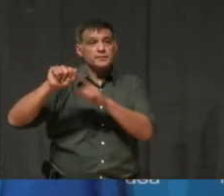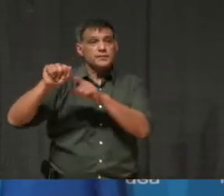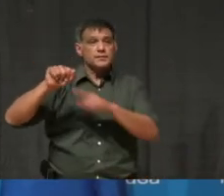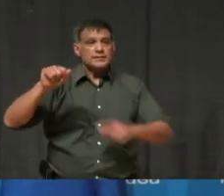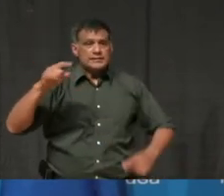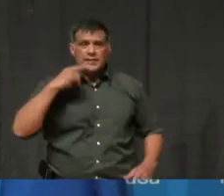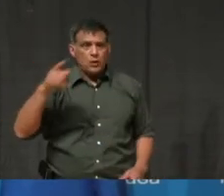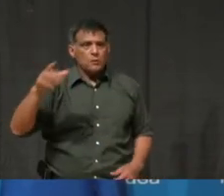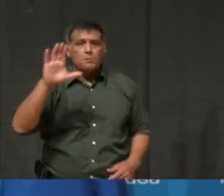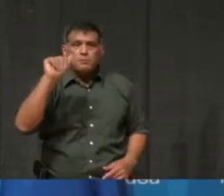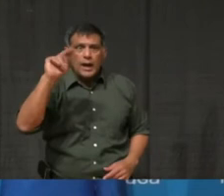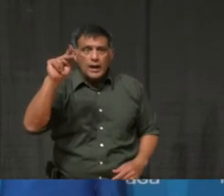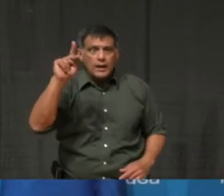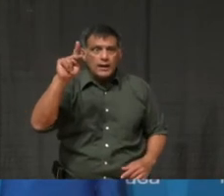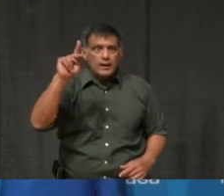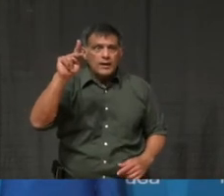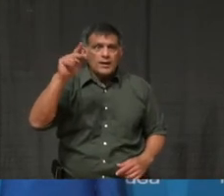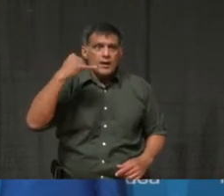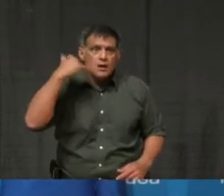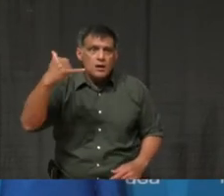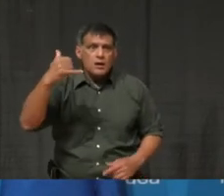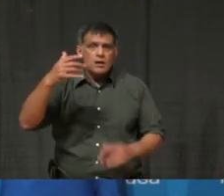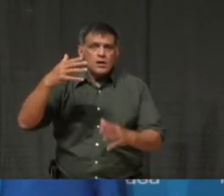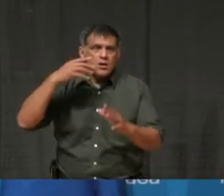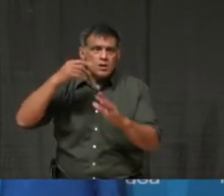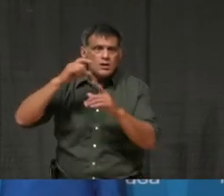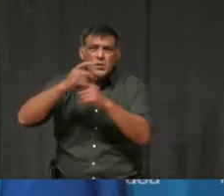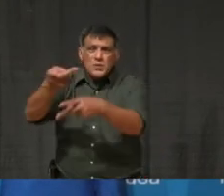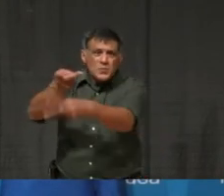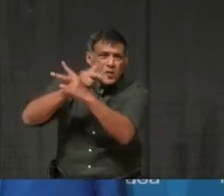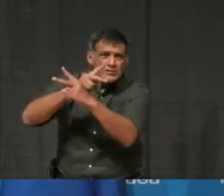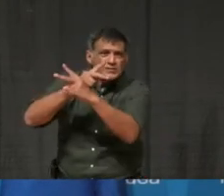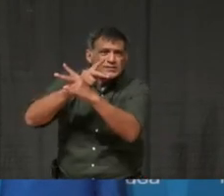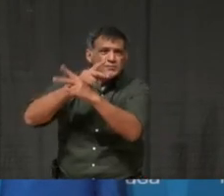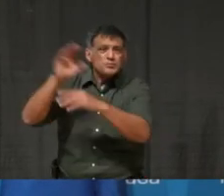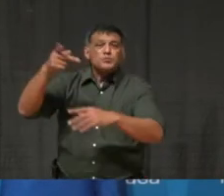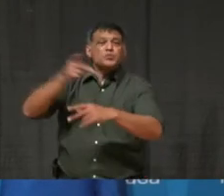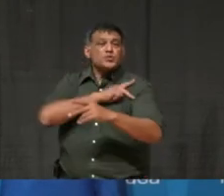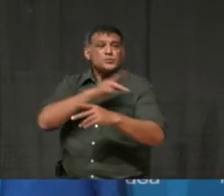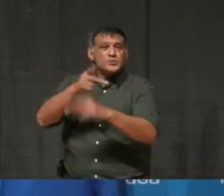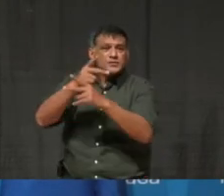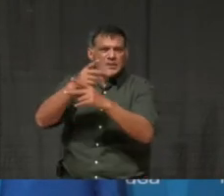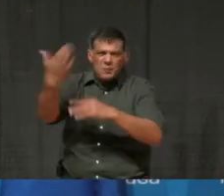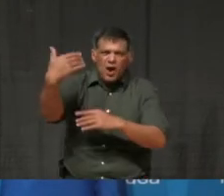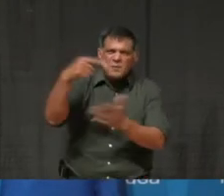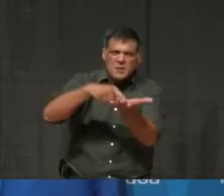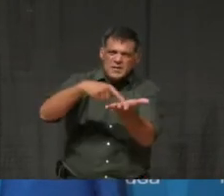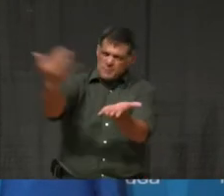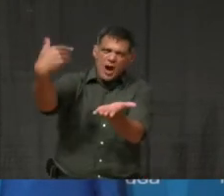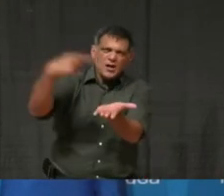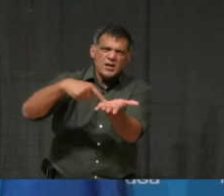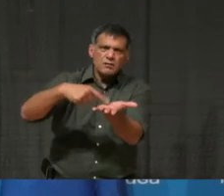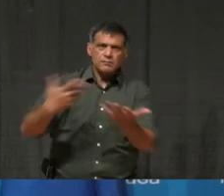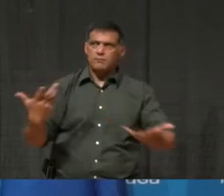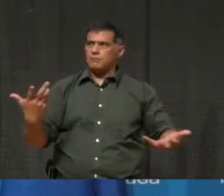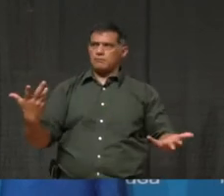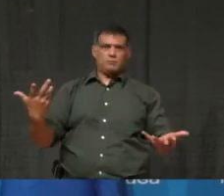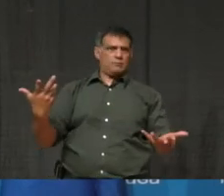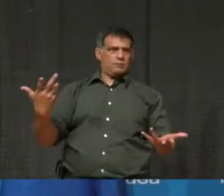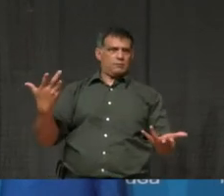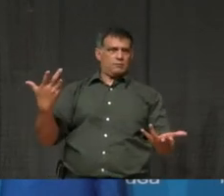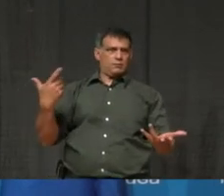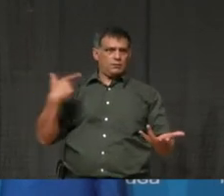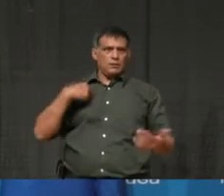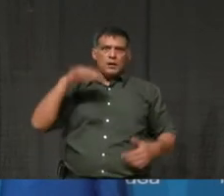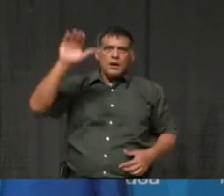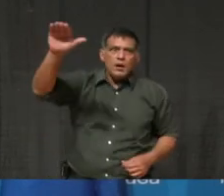calling their operation loans and their personal loans. And I, I will share with you, I spoke to the Premier about it, who indicated to me he would be calling the CEOs